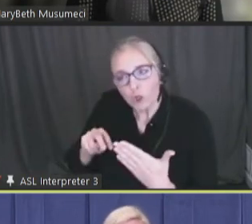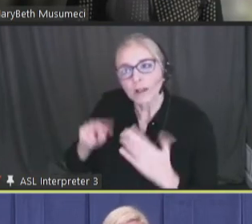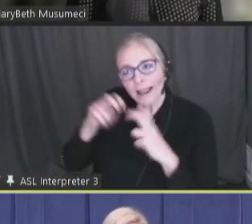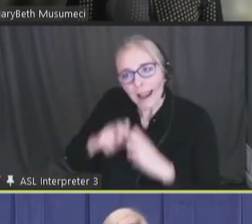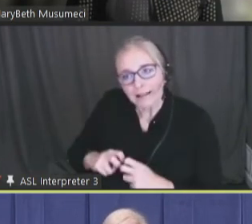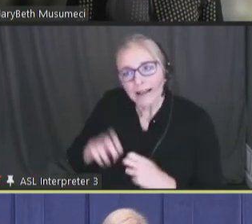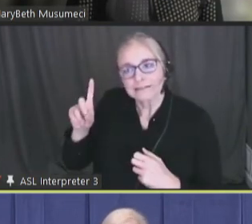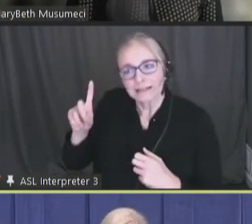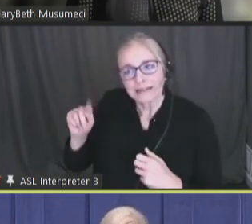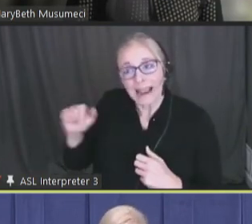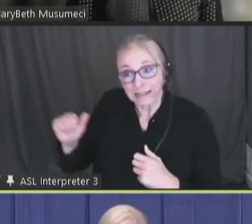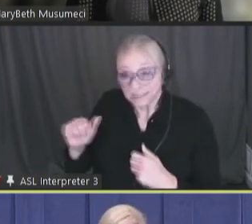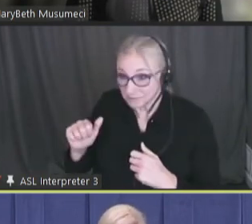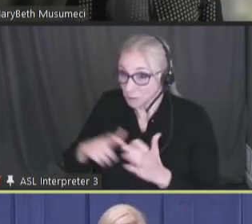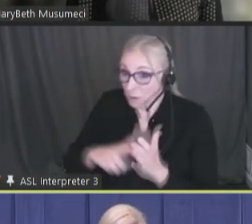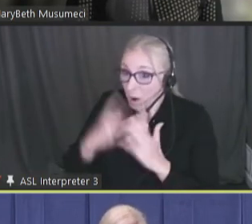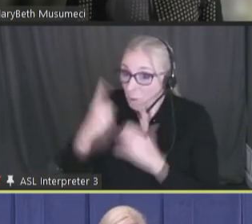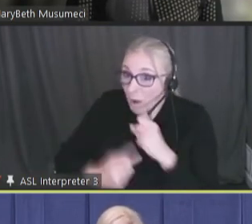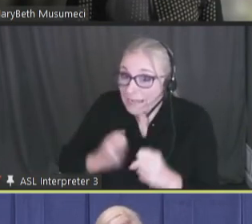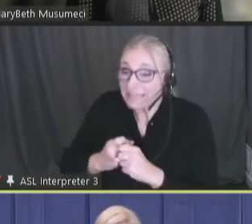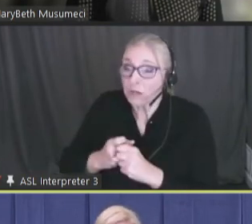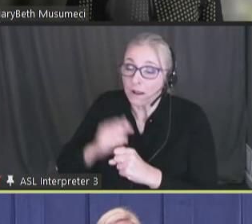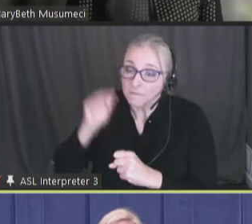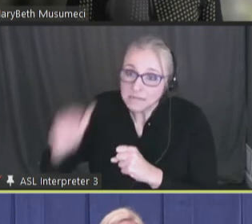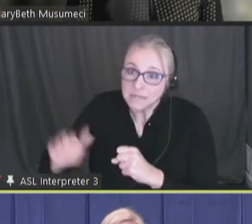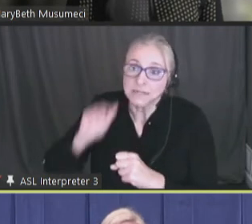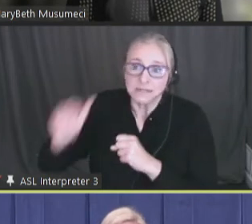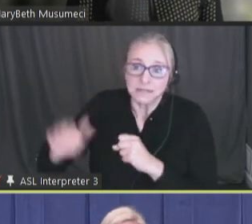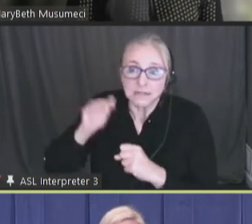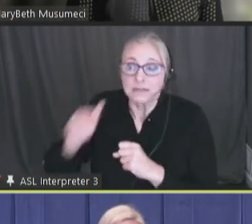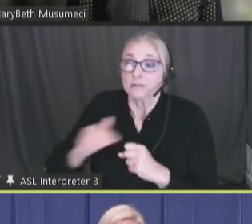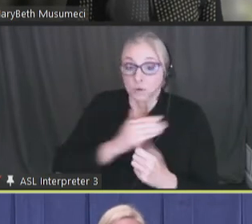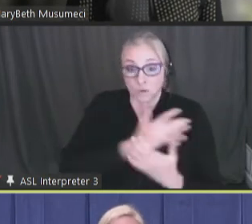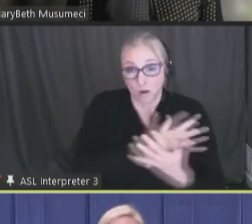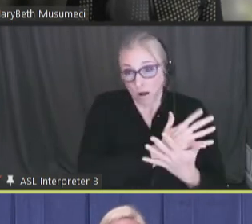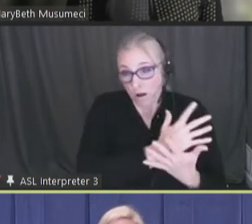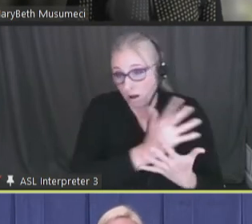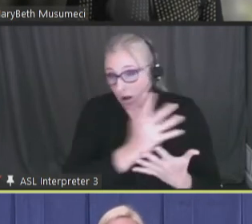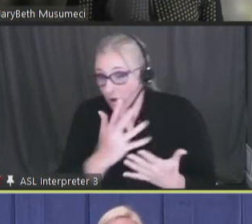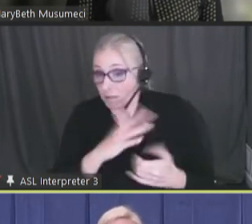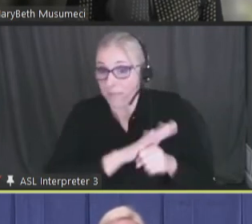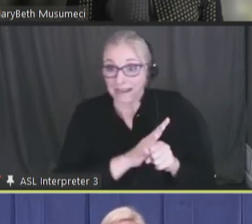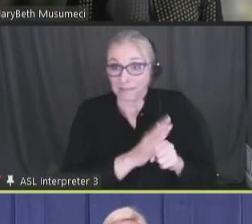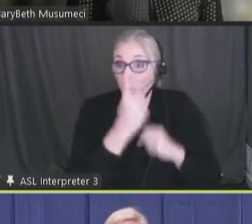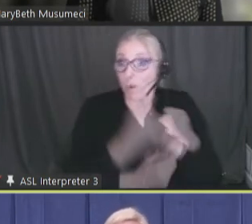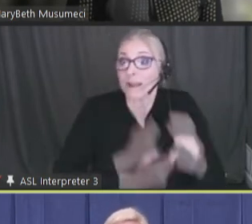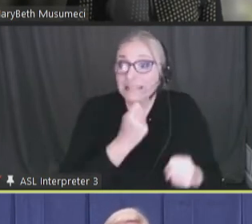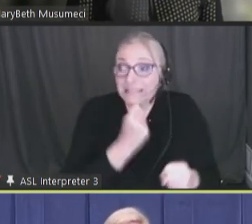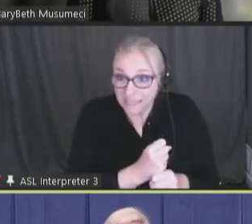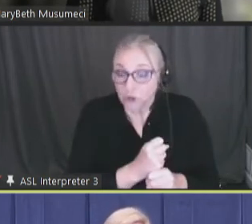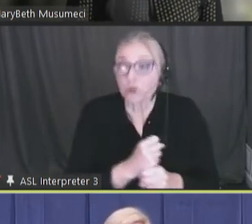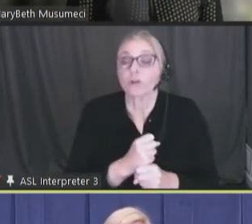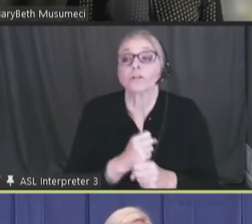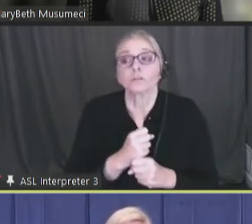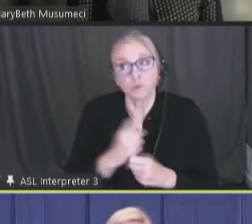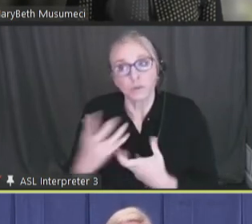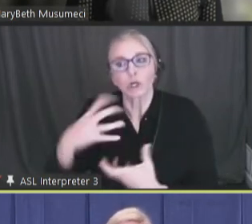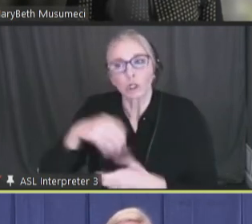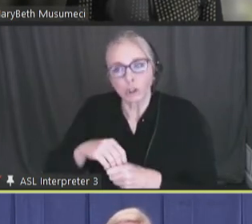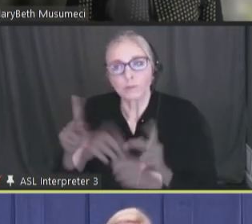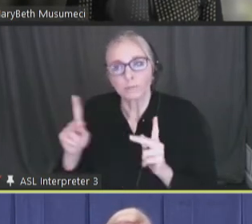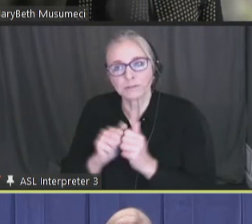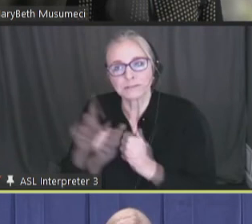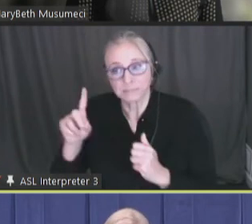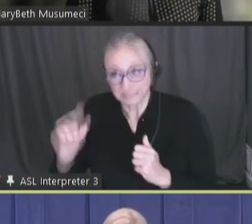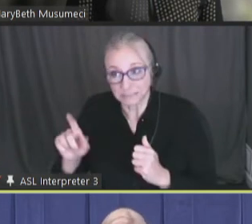It was over a year into the pandemic before we could do so. So, just as a very concrete example of some of